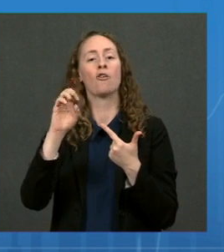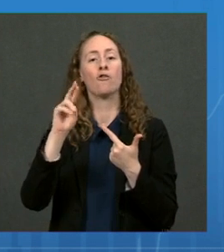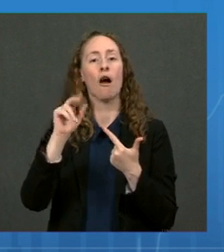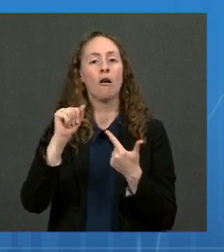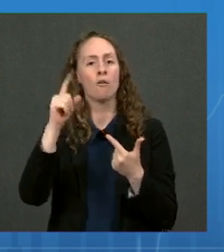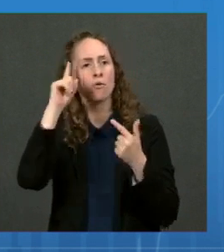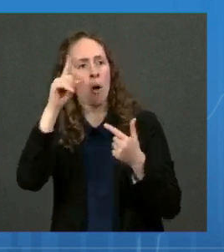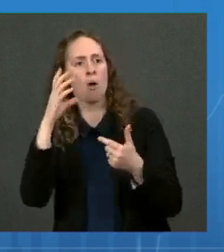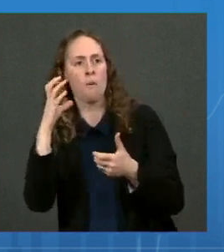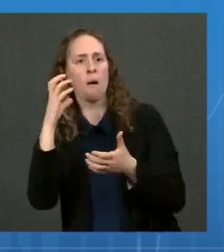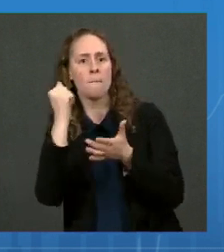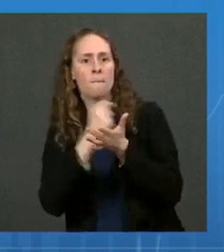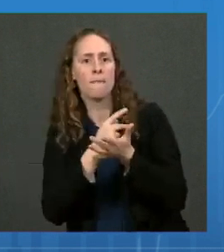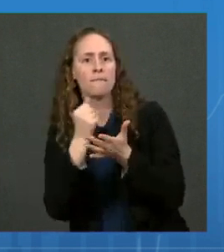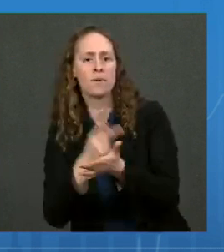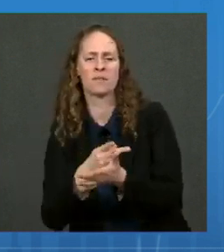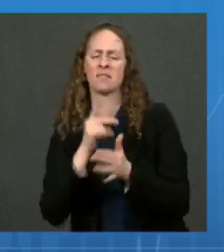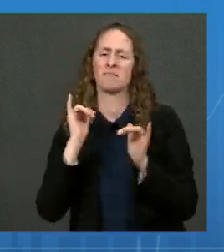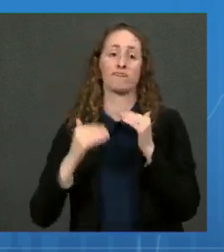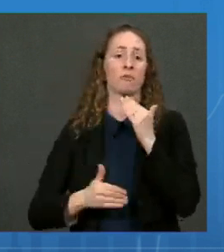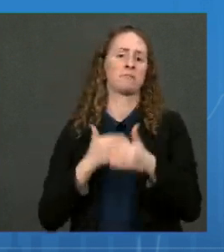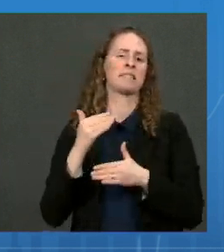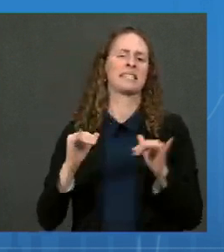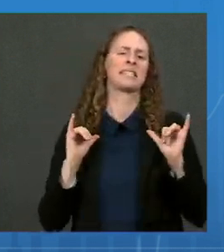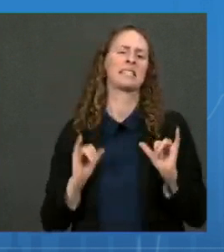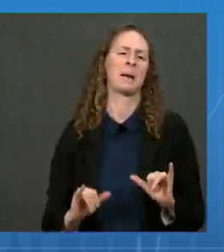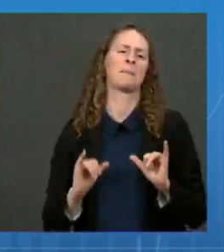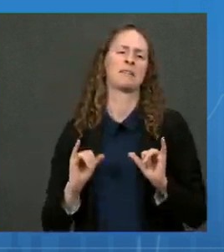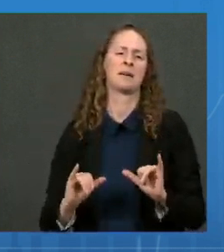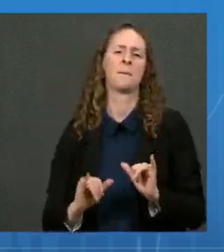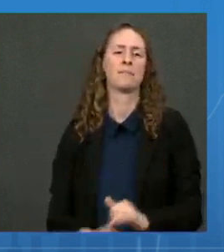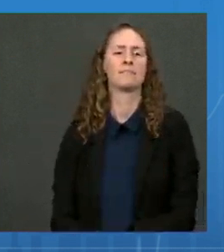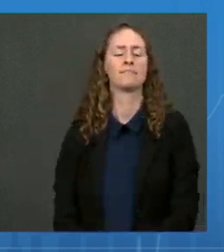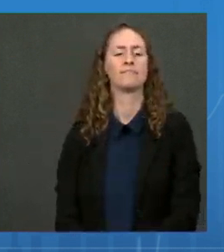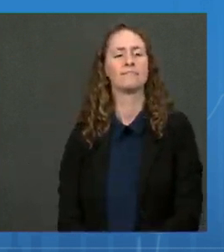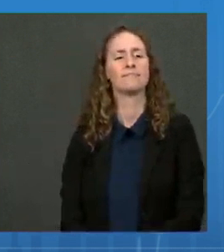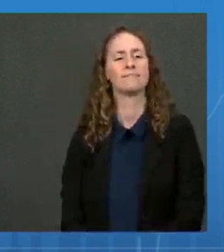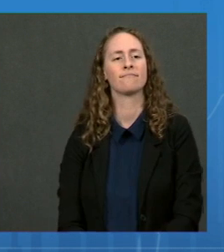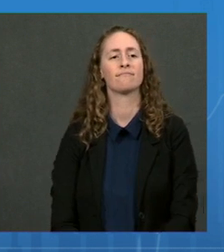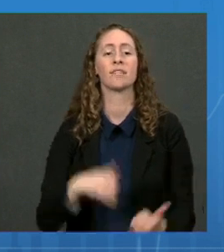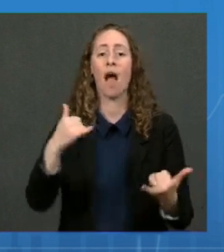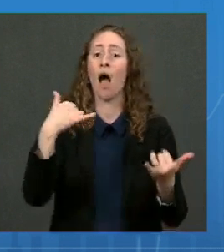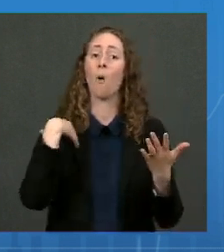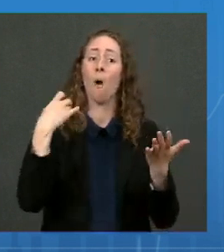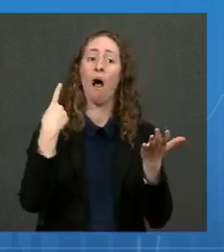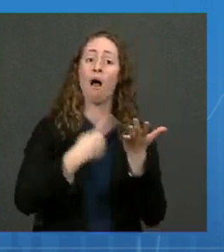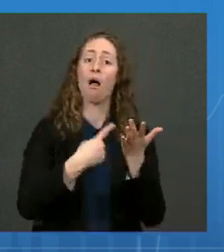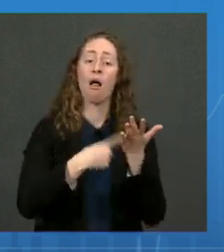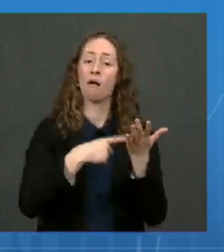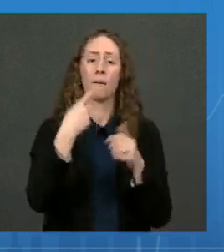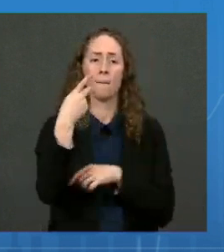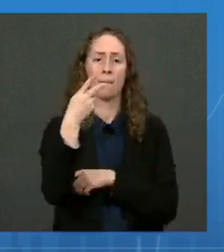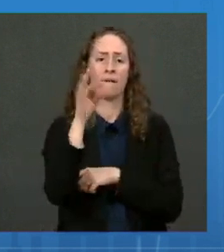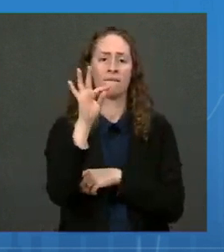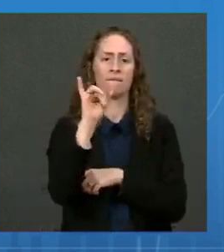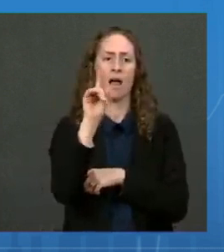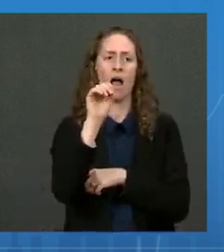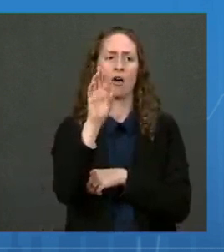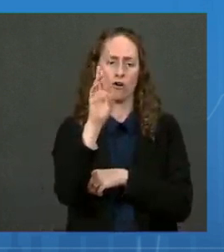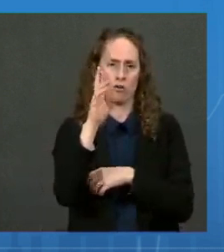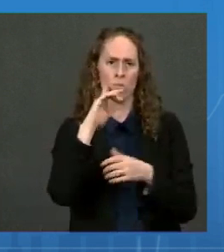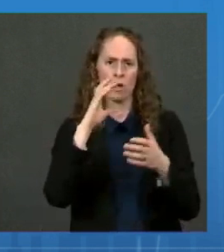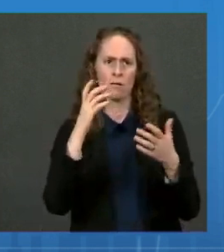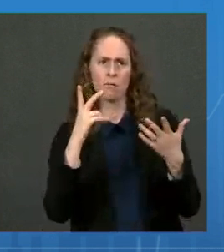12 to 16, and most recently, the Pfizer booster shot recommendations. But it's worth reviewing this process because in the next month,